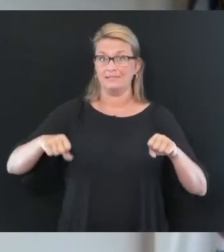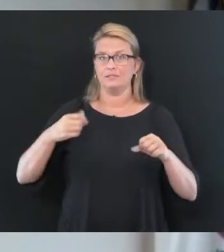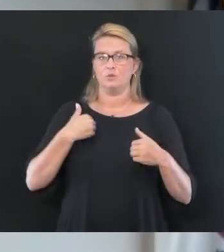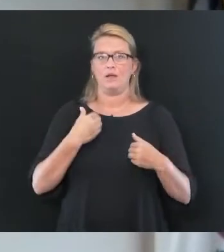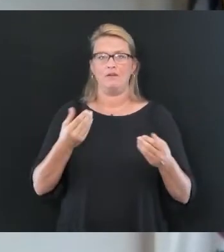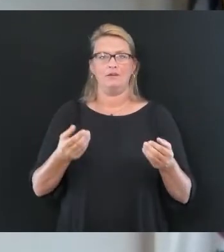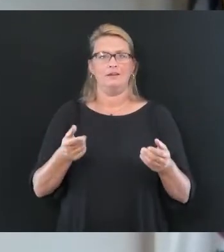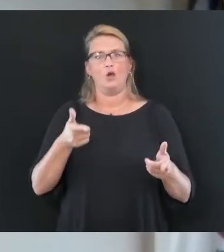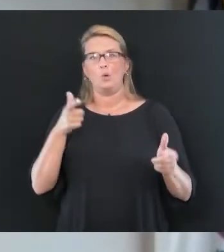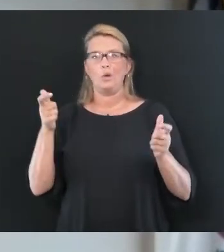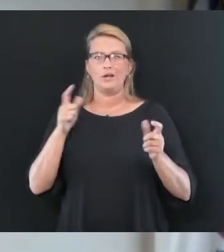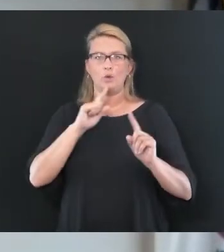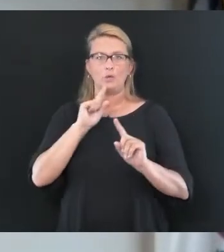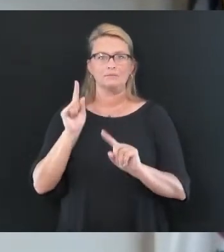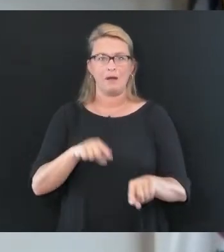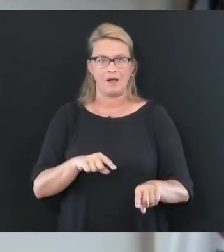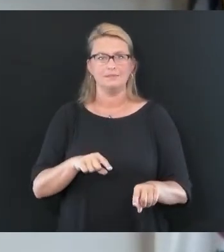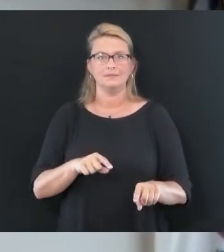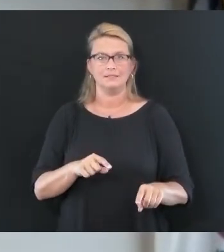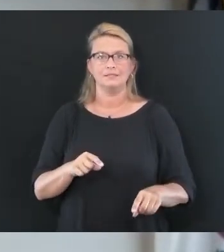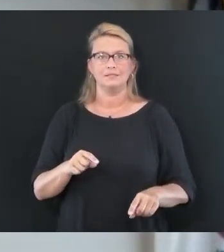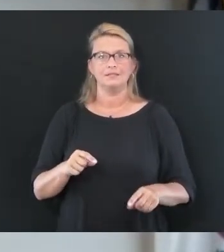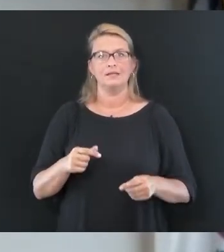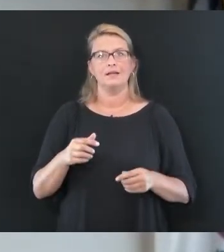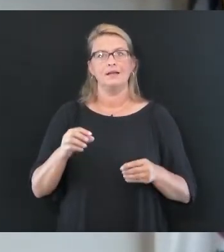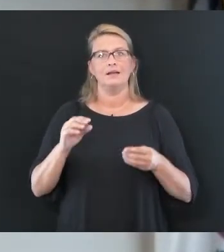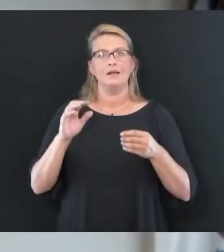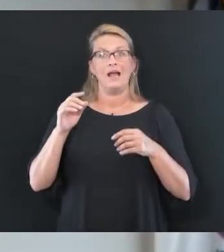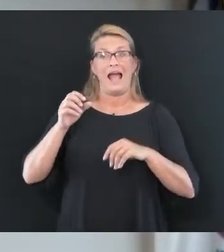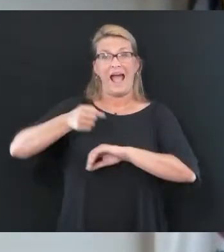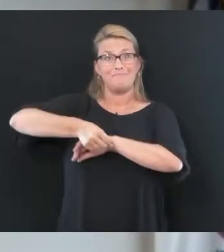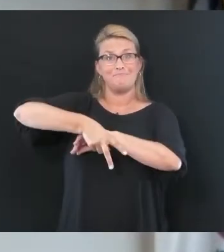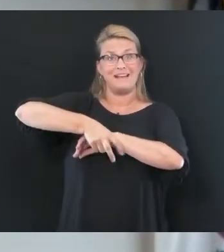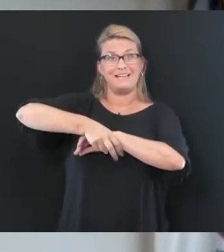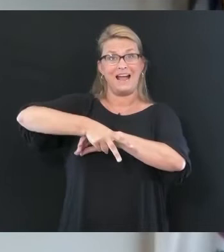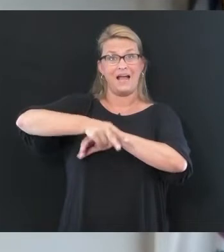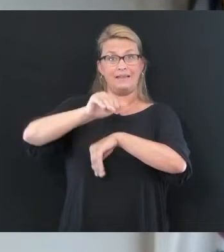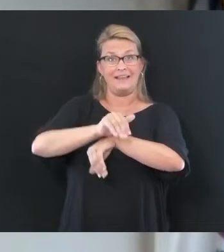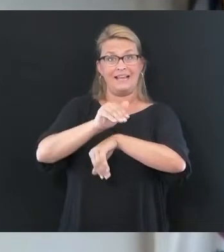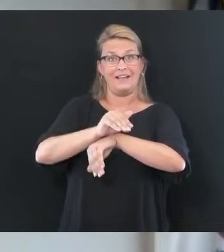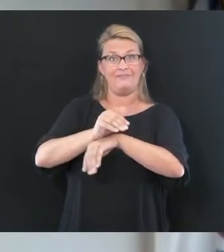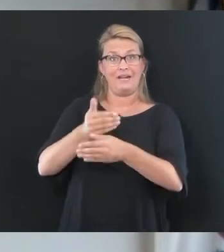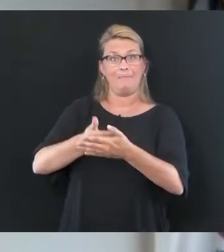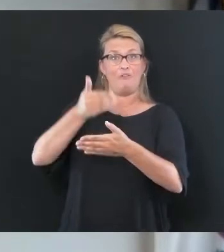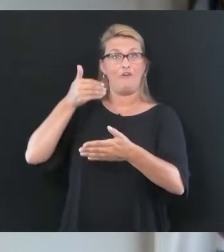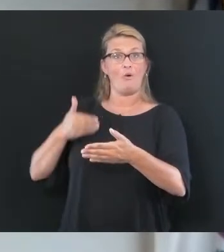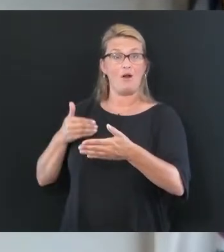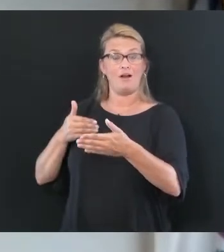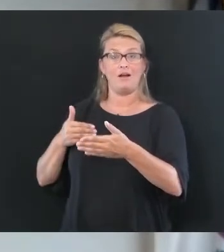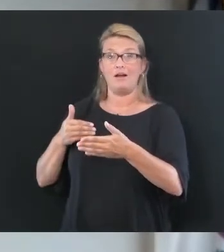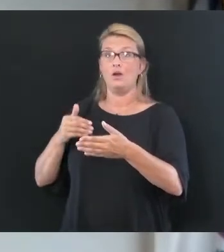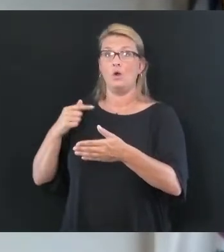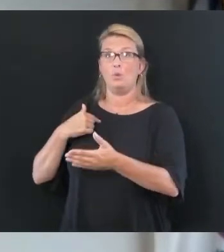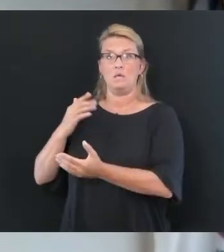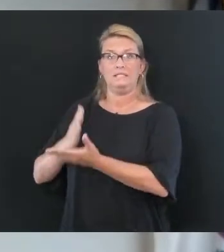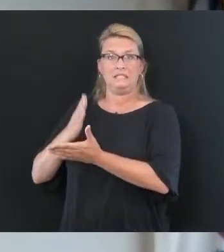turnaround time. Our cutoff for the numbers is midnight, the evening before. The calculation is